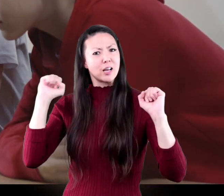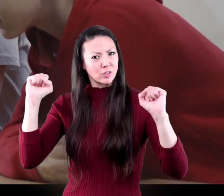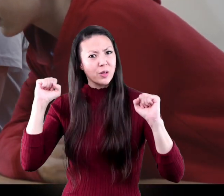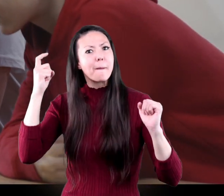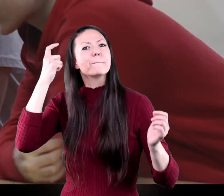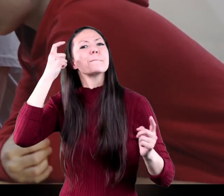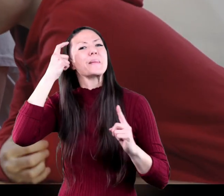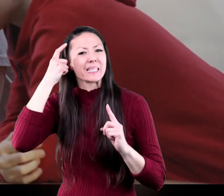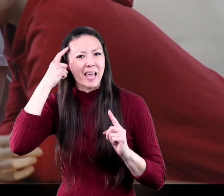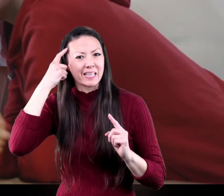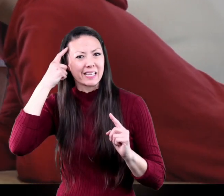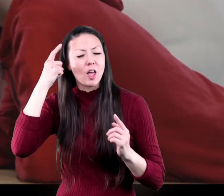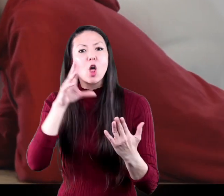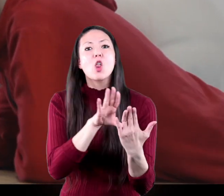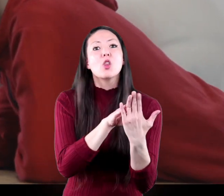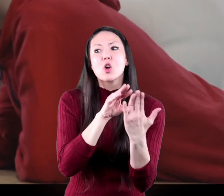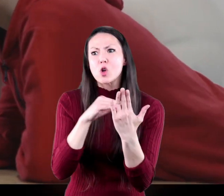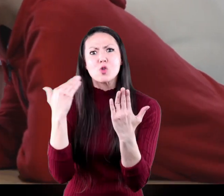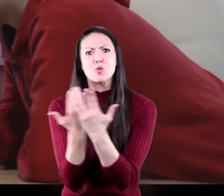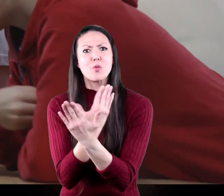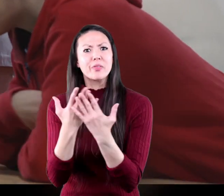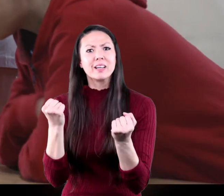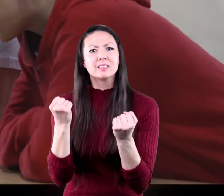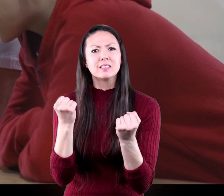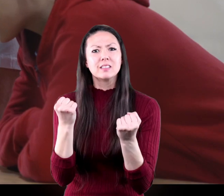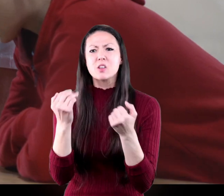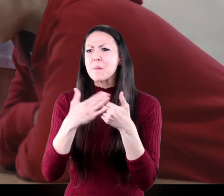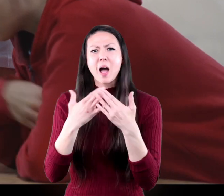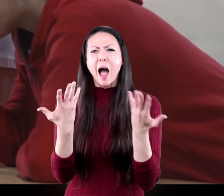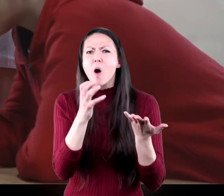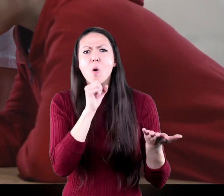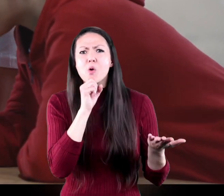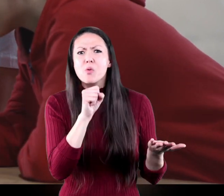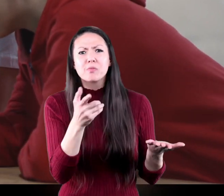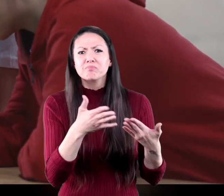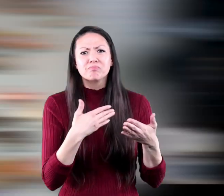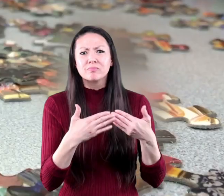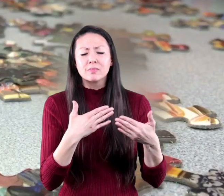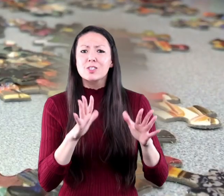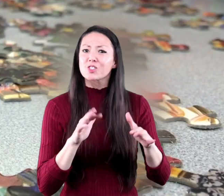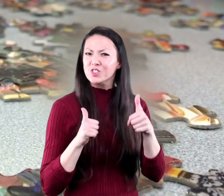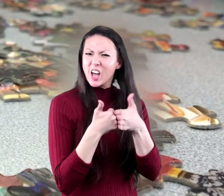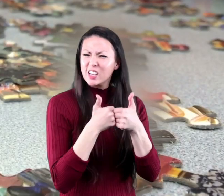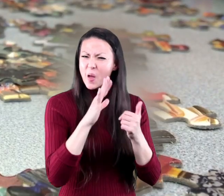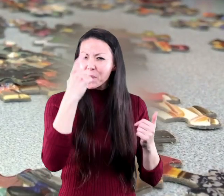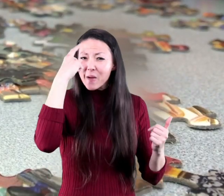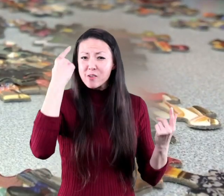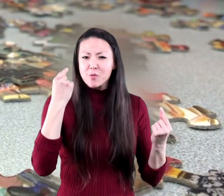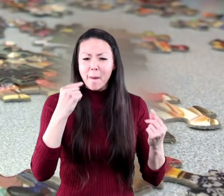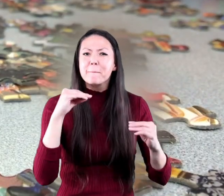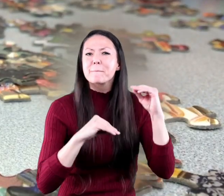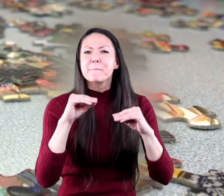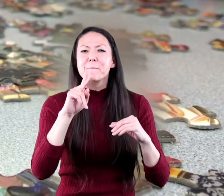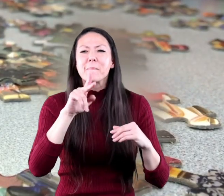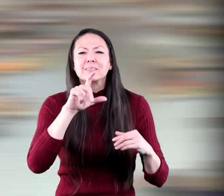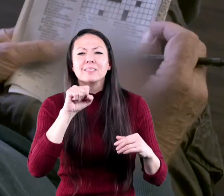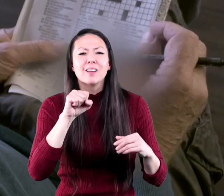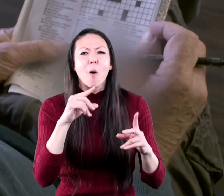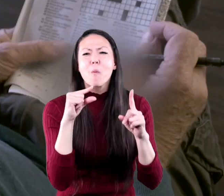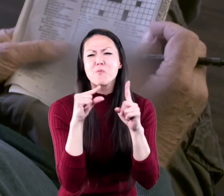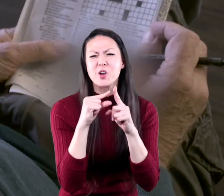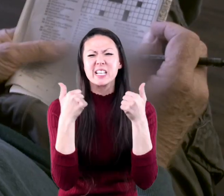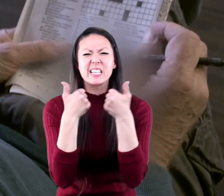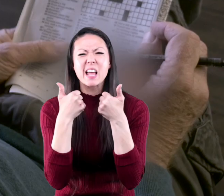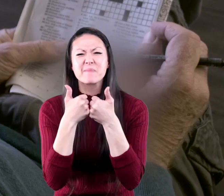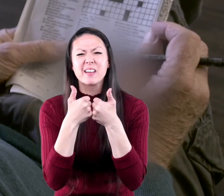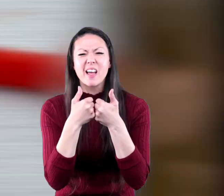mentally by learning new things no matter what age you are challenge your mind with puzzles word